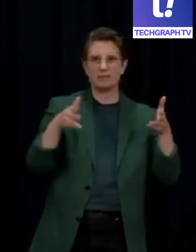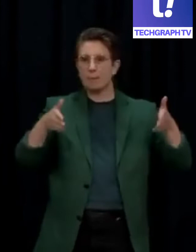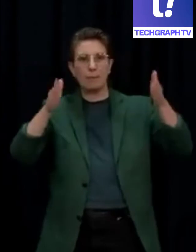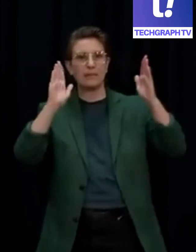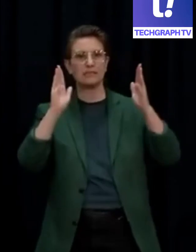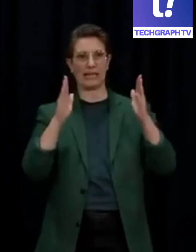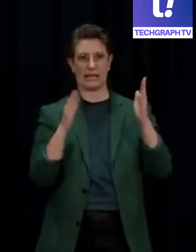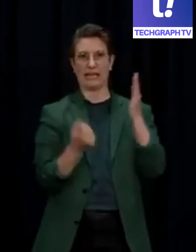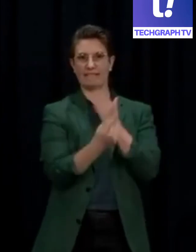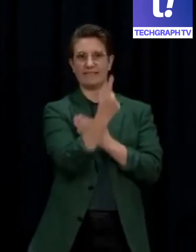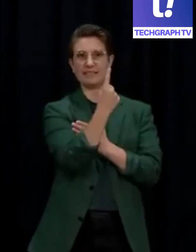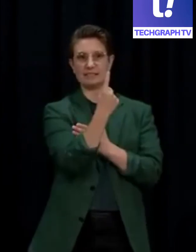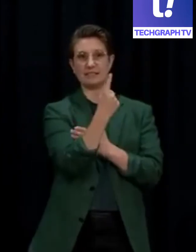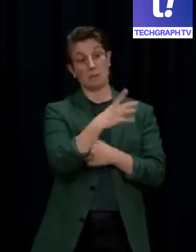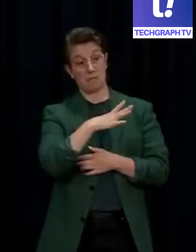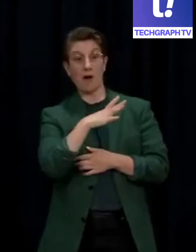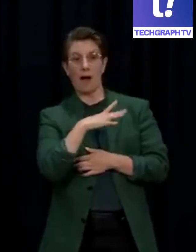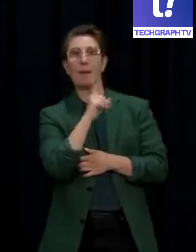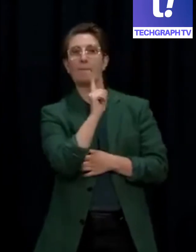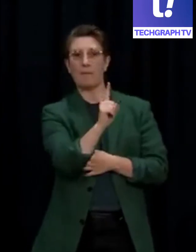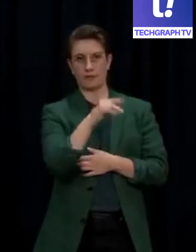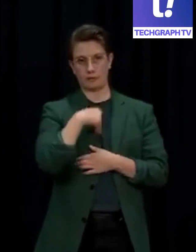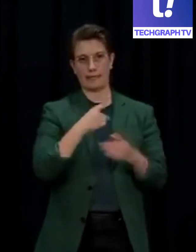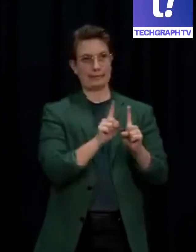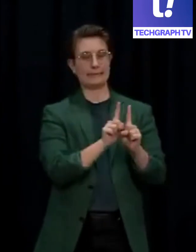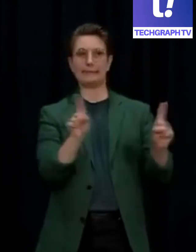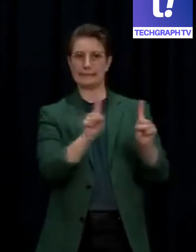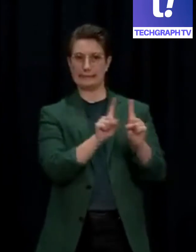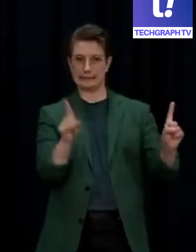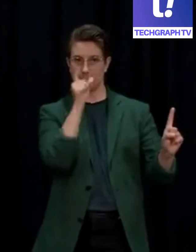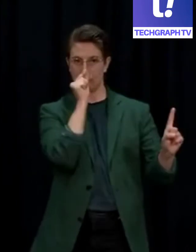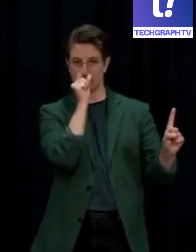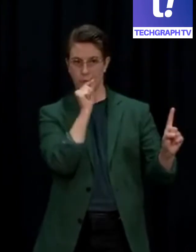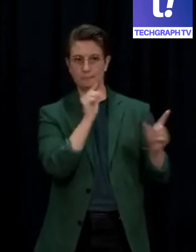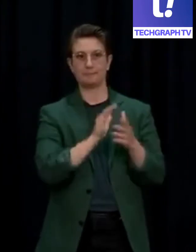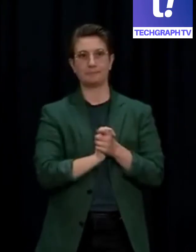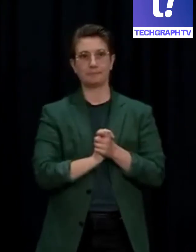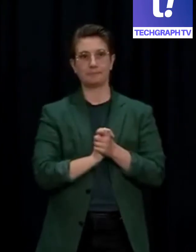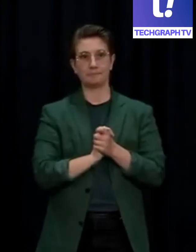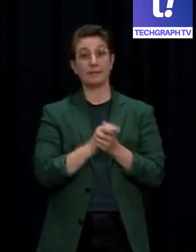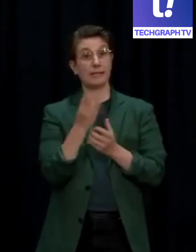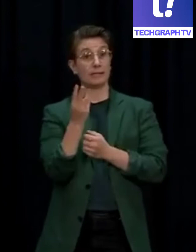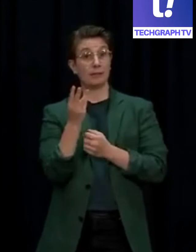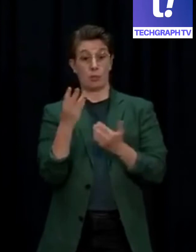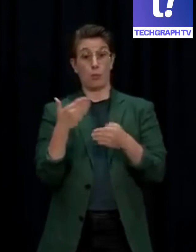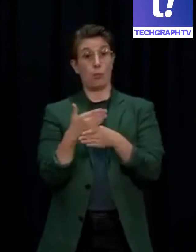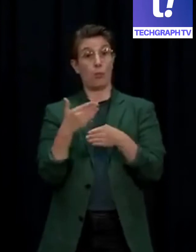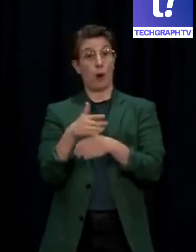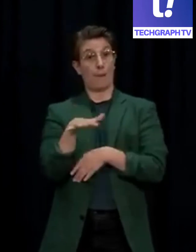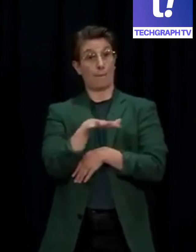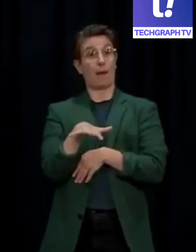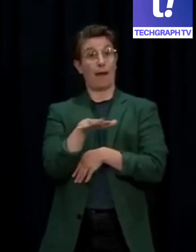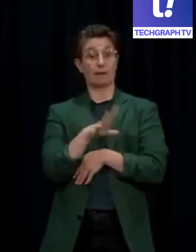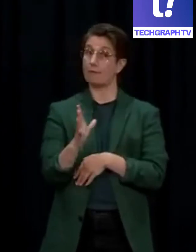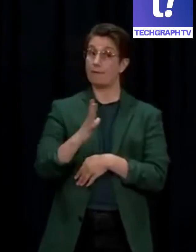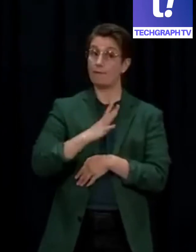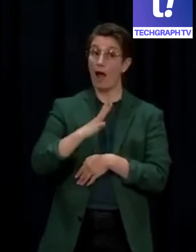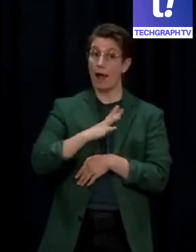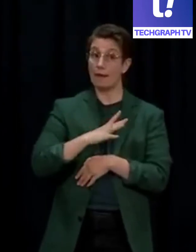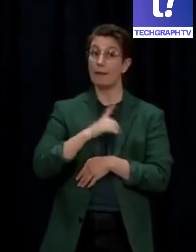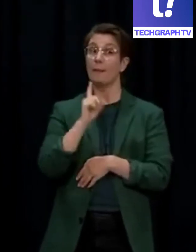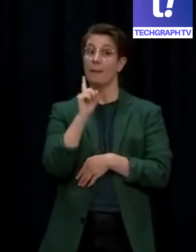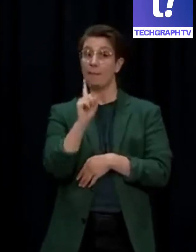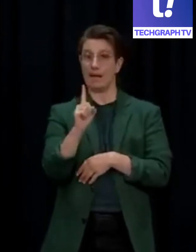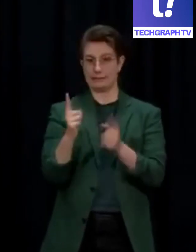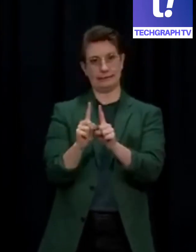open, but where a workplace deems it appropriate, they may choose to have employees work from home. Education